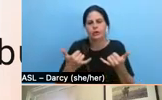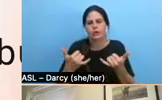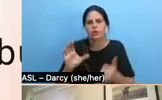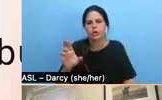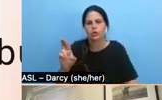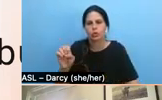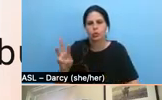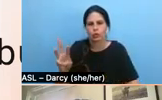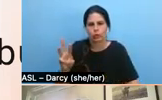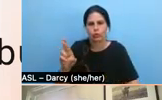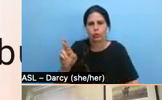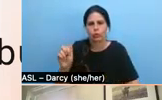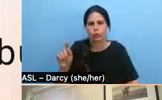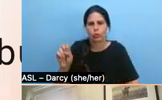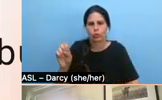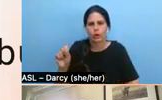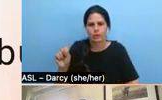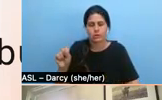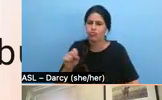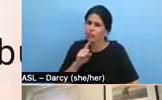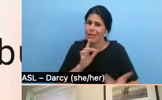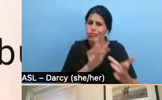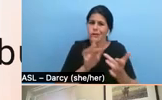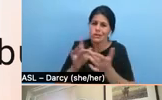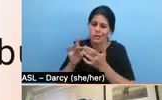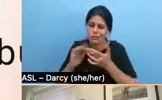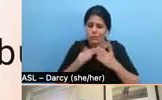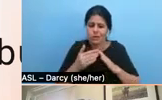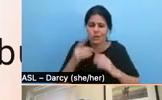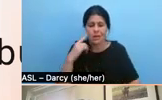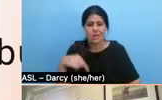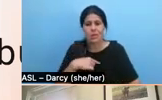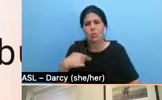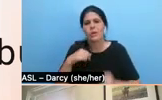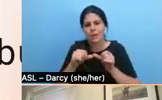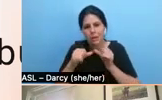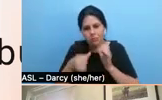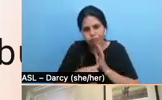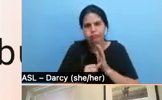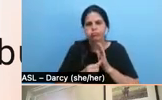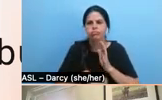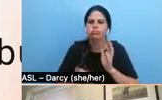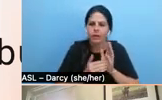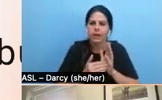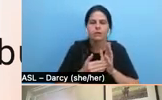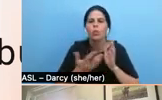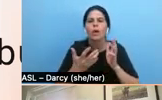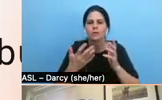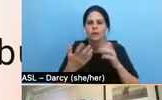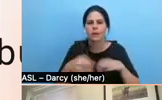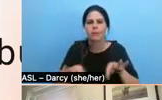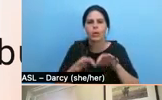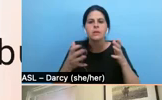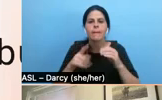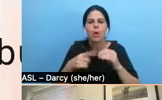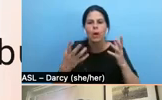really reach out to community. I think we keep reiterating the importance of community and, um, it's really true.